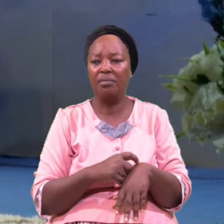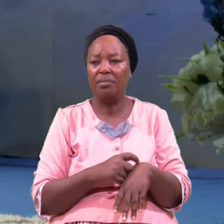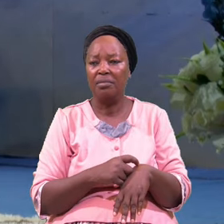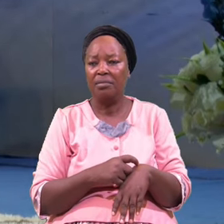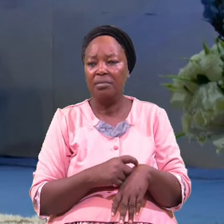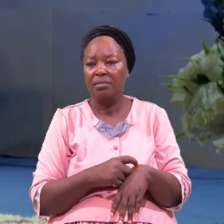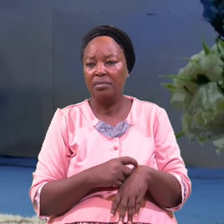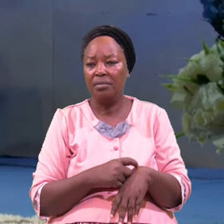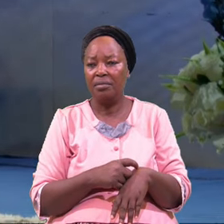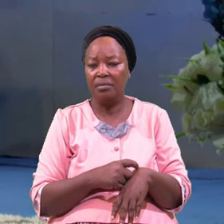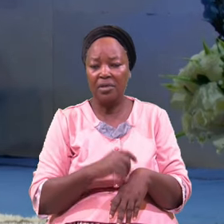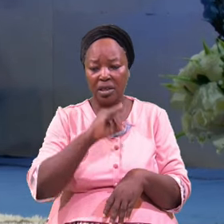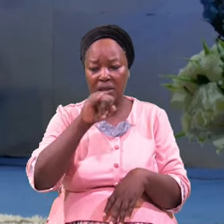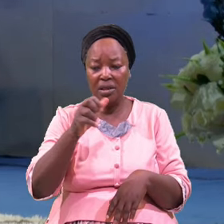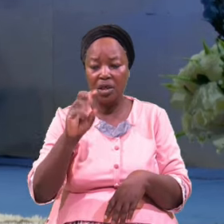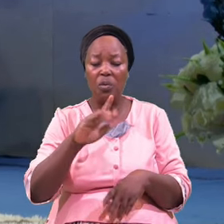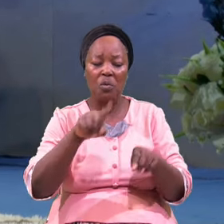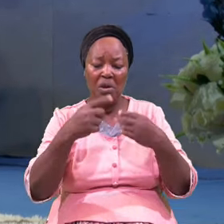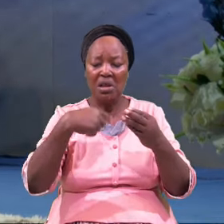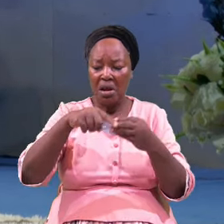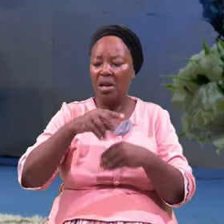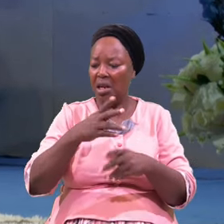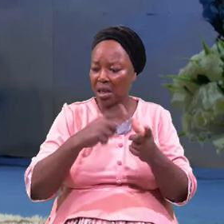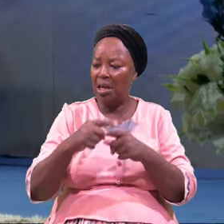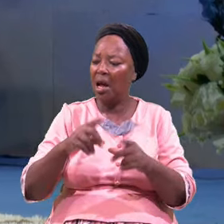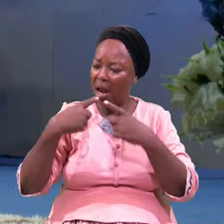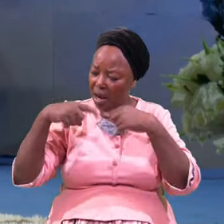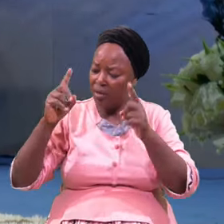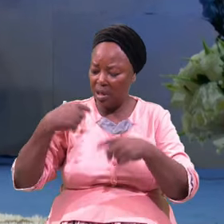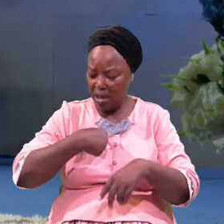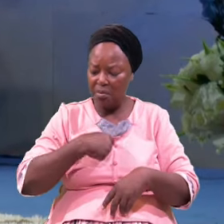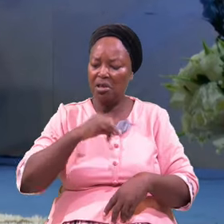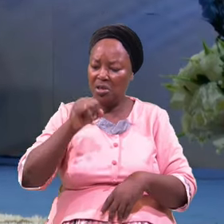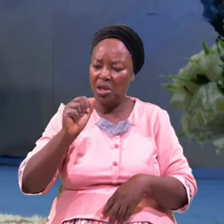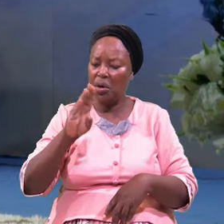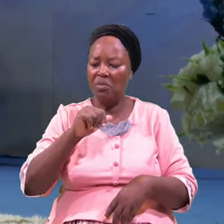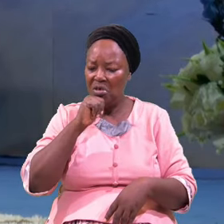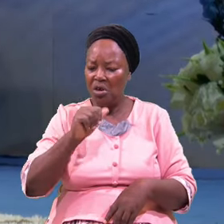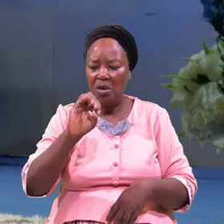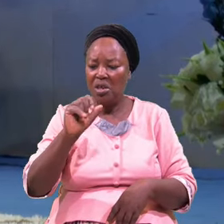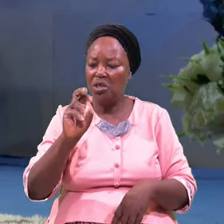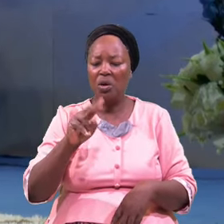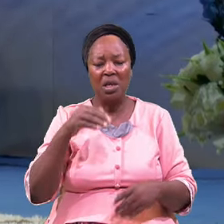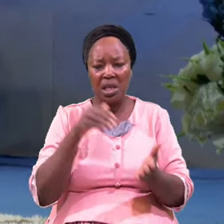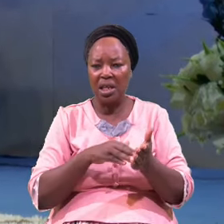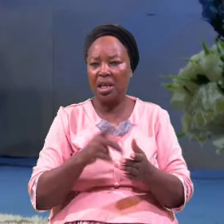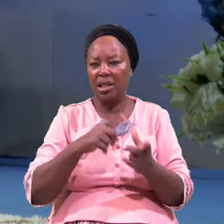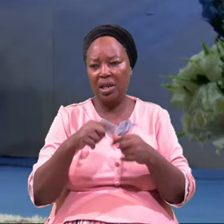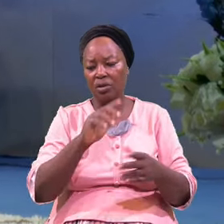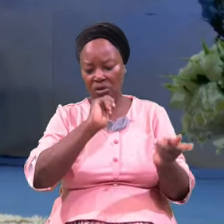He Went Around And Check Up And The Lord Changed The Name To Israel